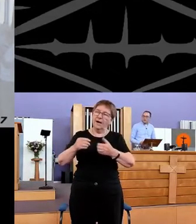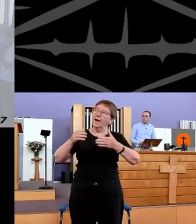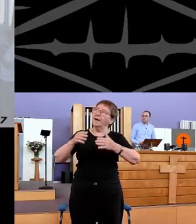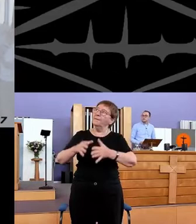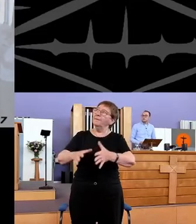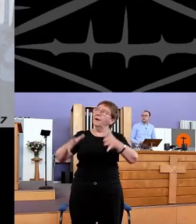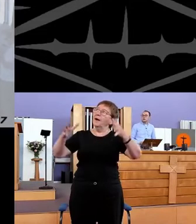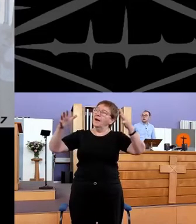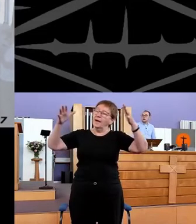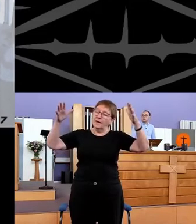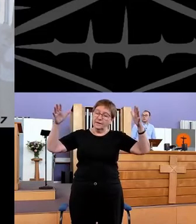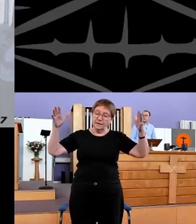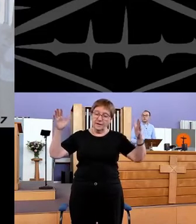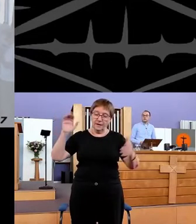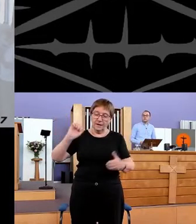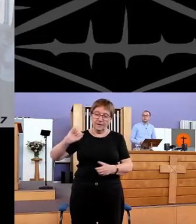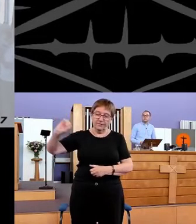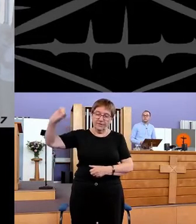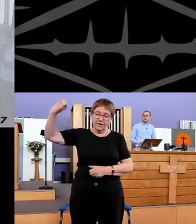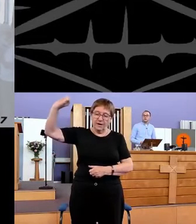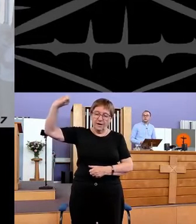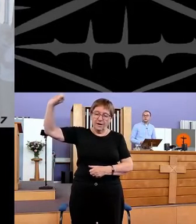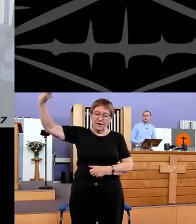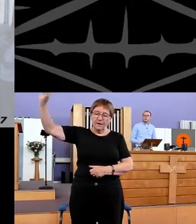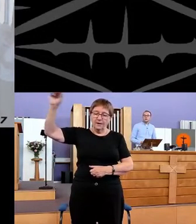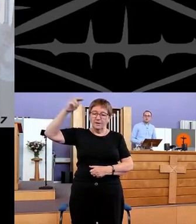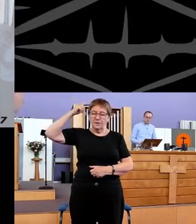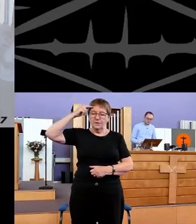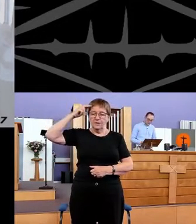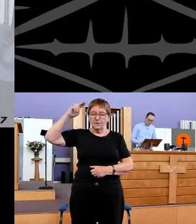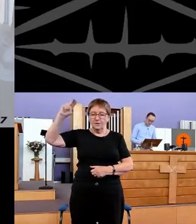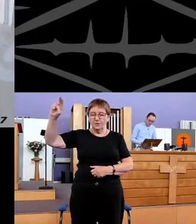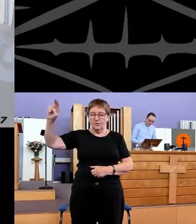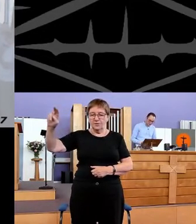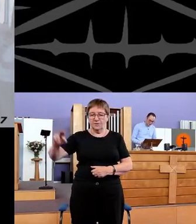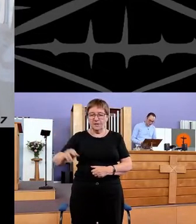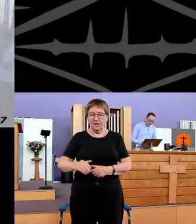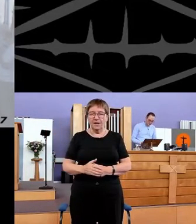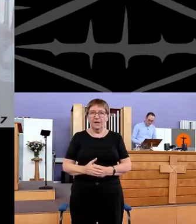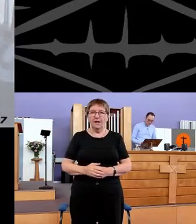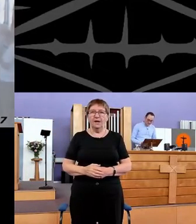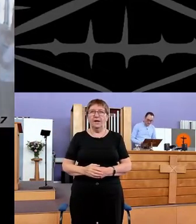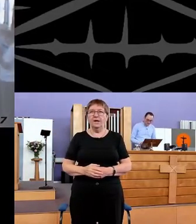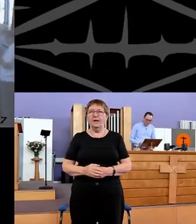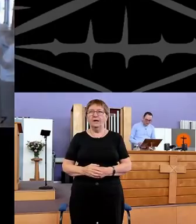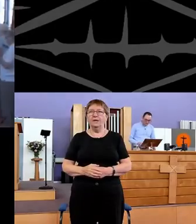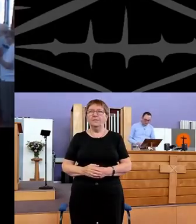and magnify His name.